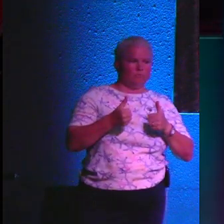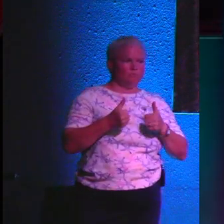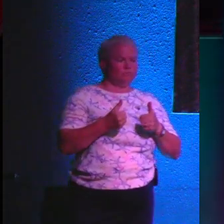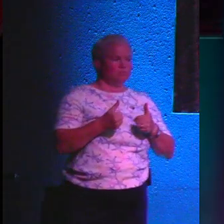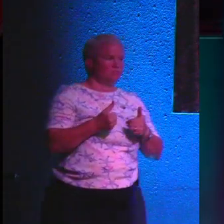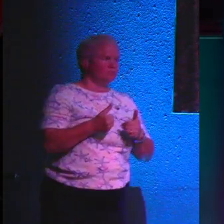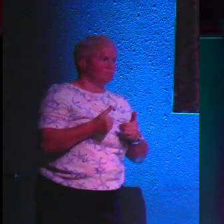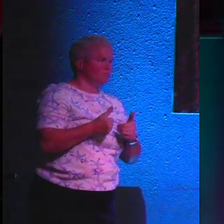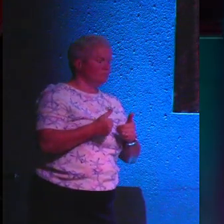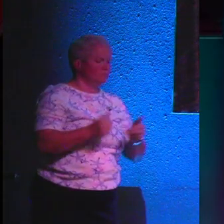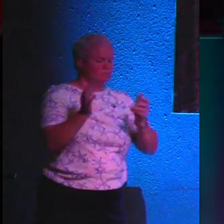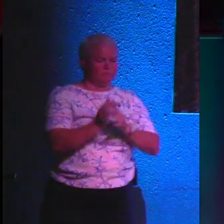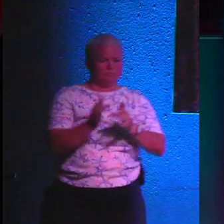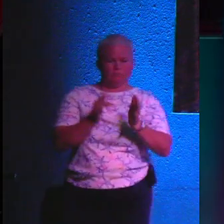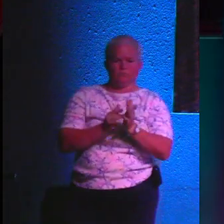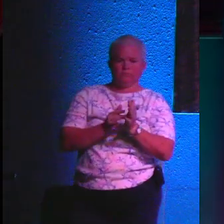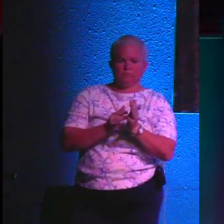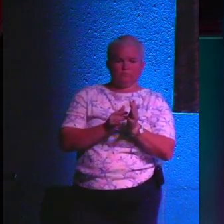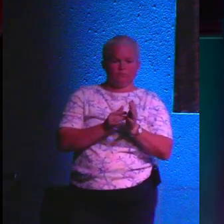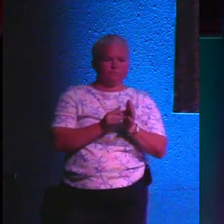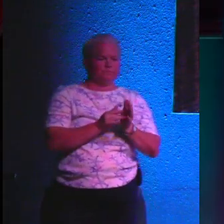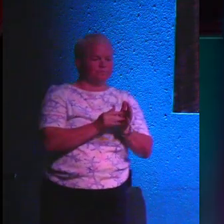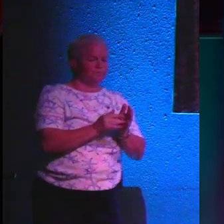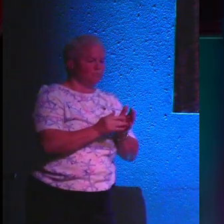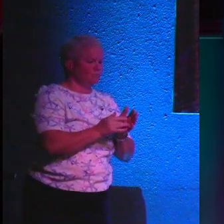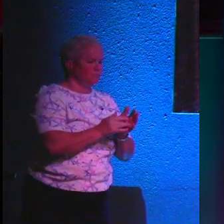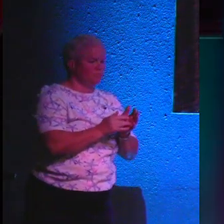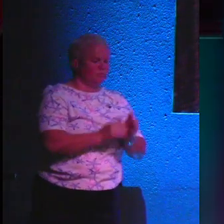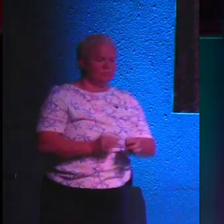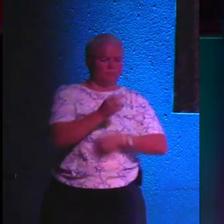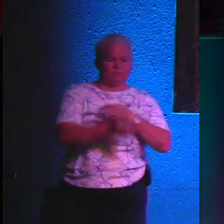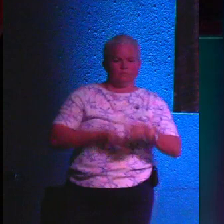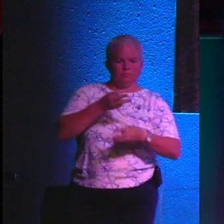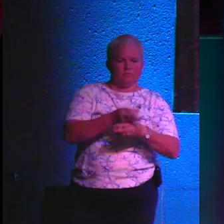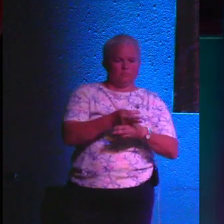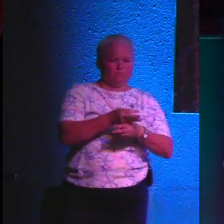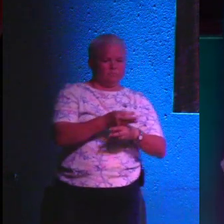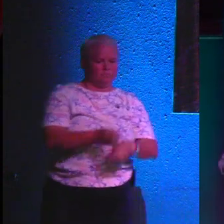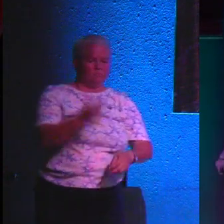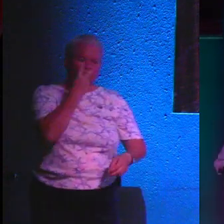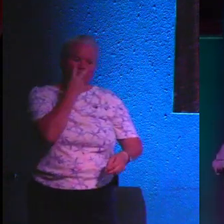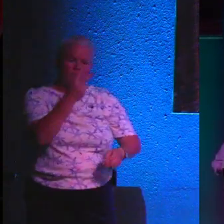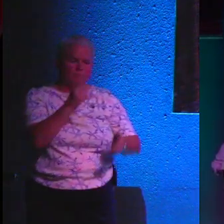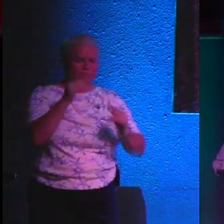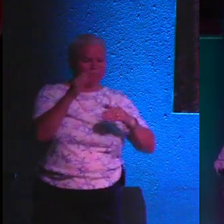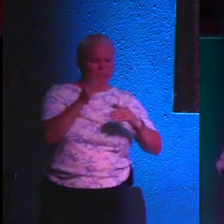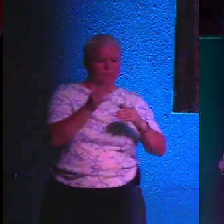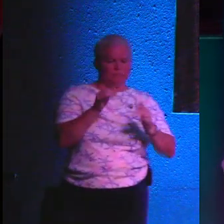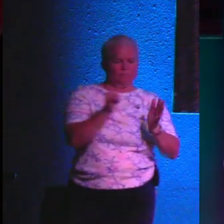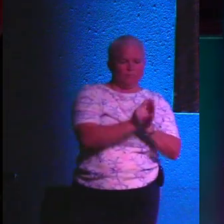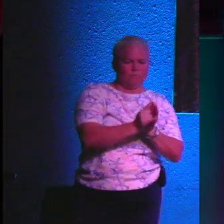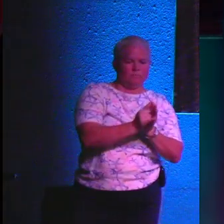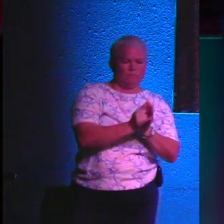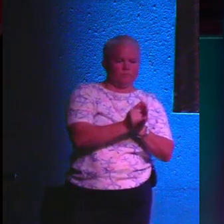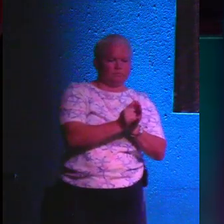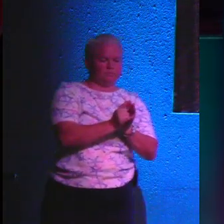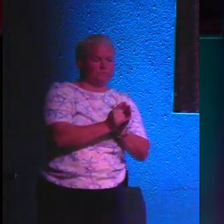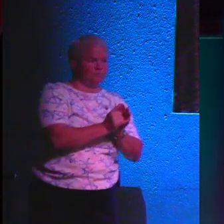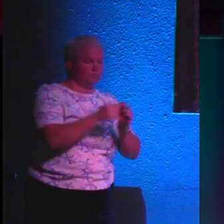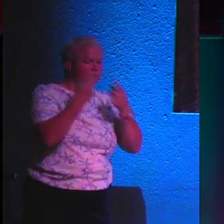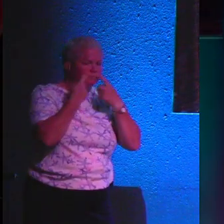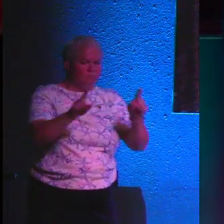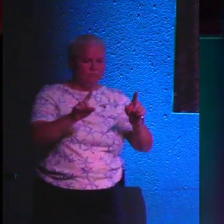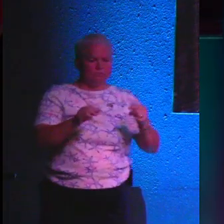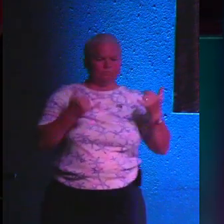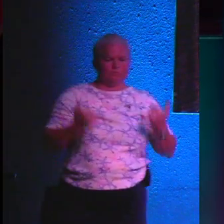lifestyle of Jesus. The world needs to see that. And we need to express